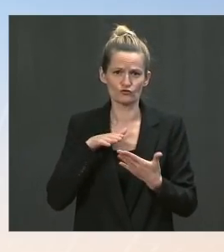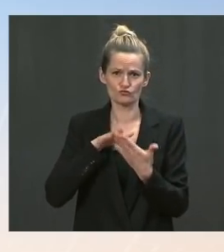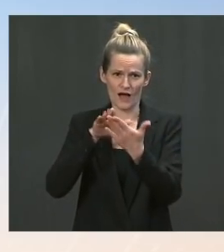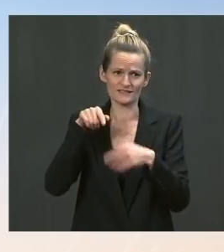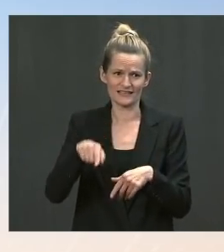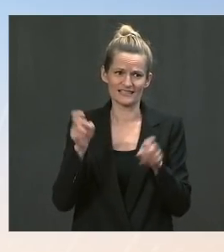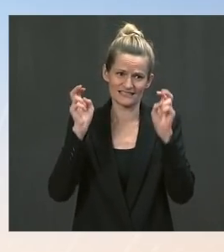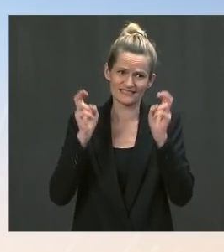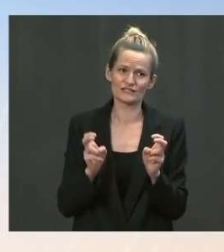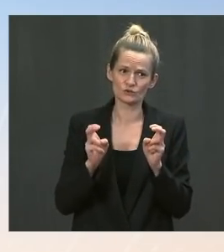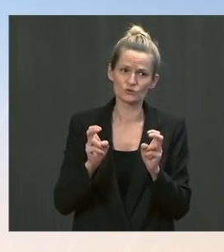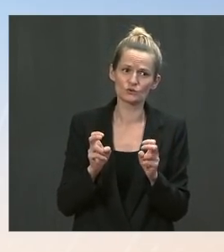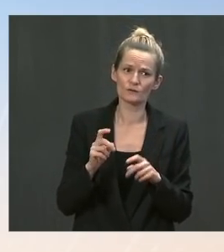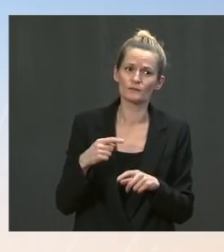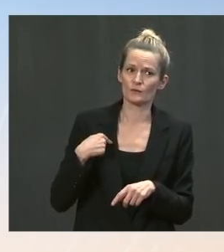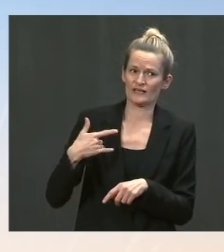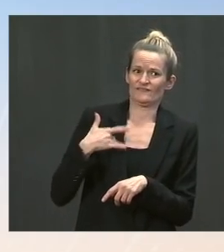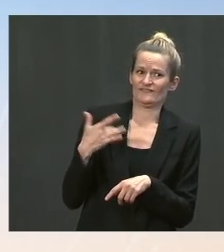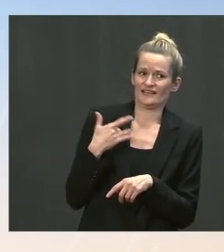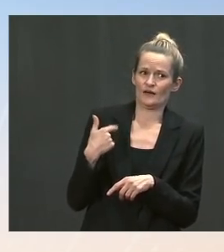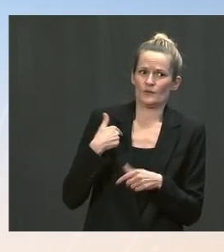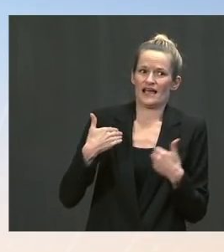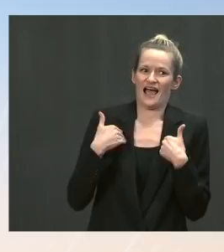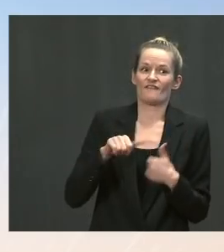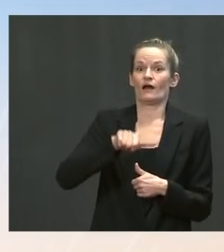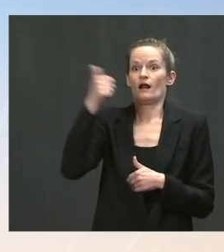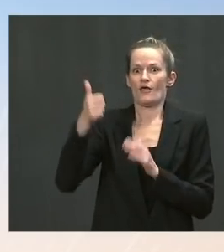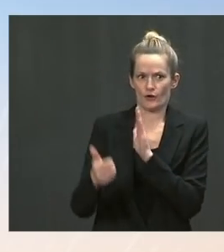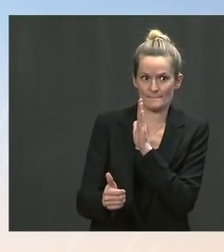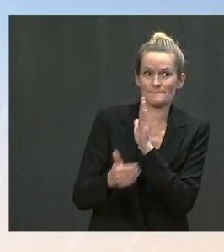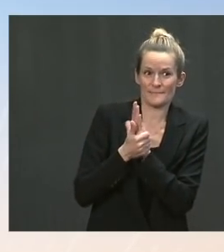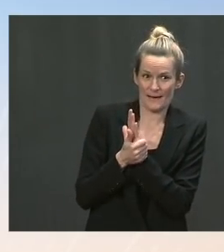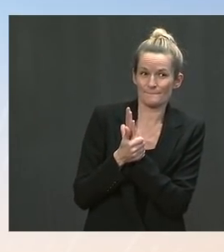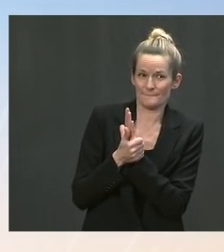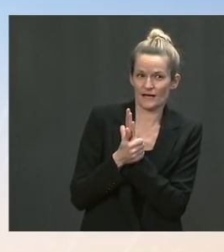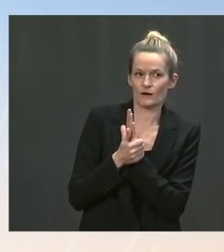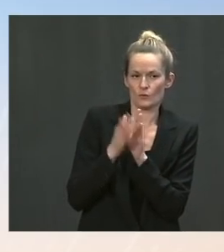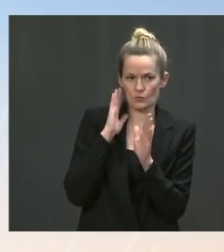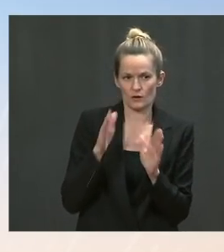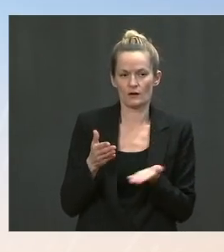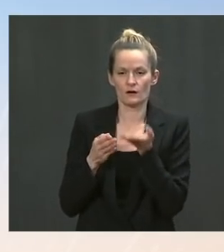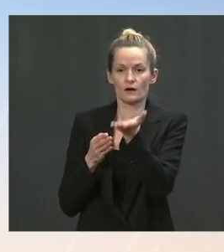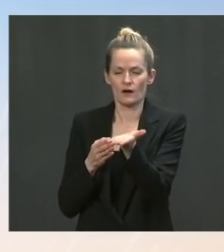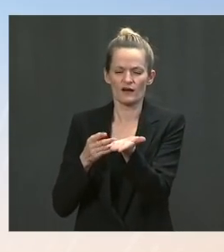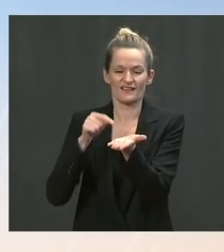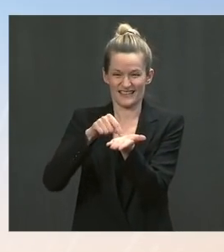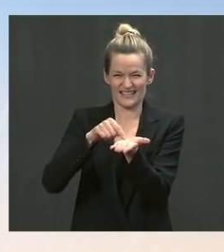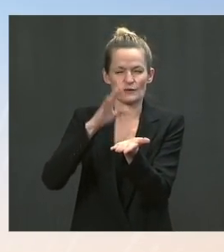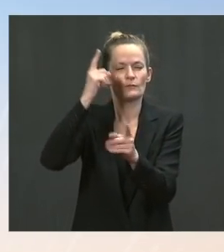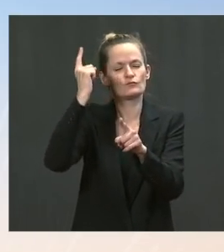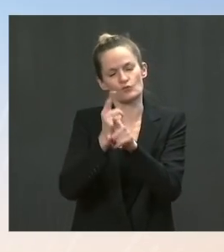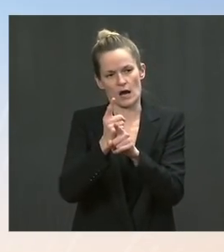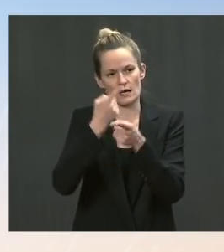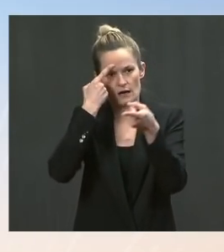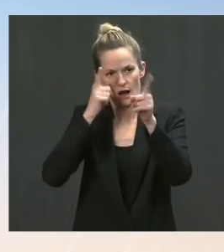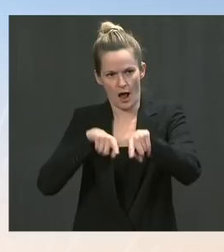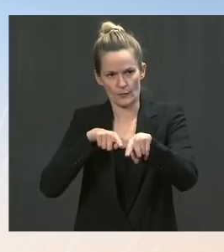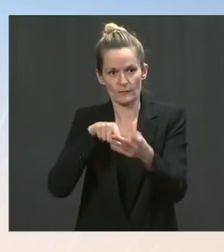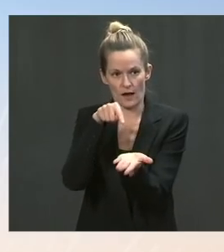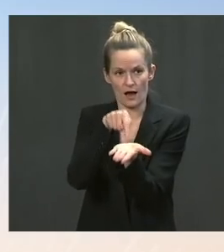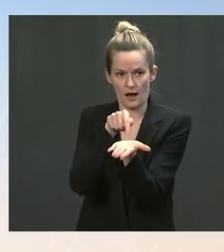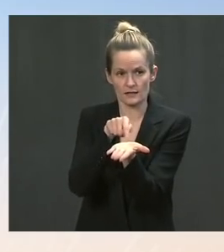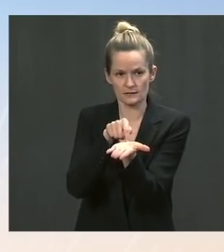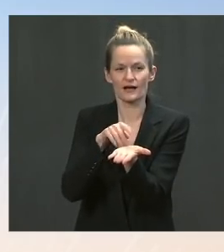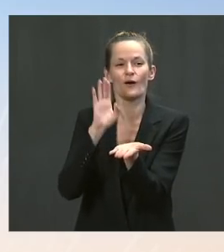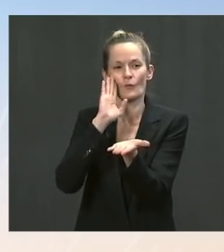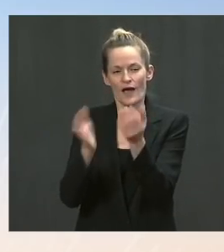alternative amendment put forward by Senators Warner, Portman, and Sinema strikes the right balance and makes an important step forward in promoting tax compliance. Ms. with that one, would